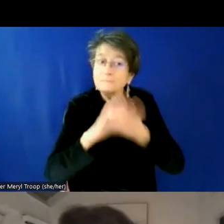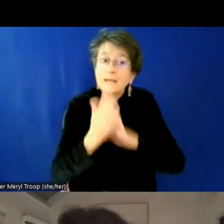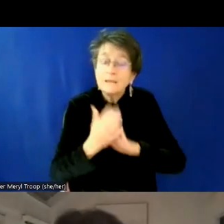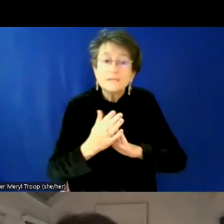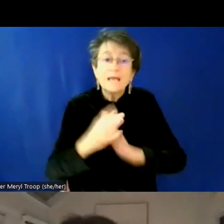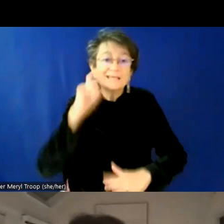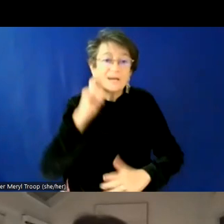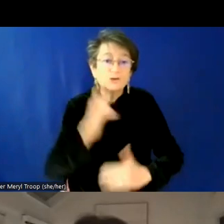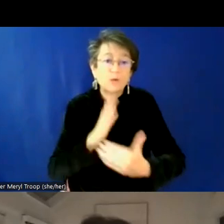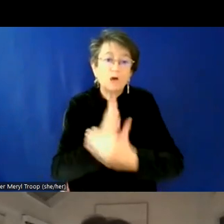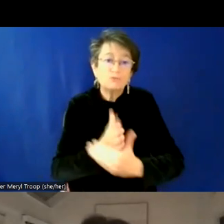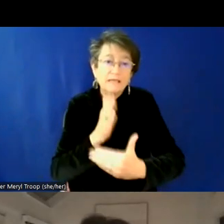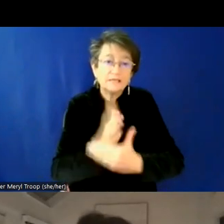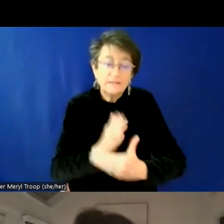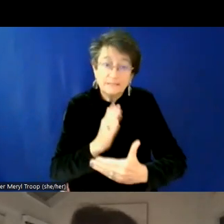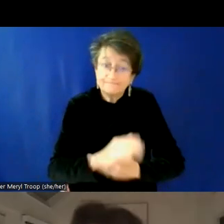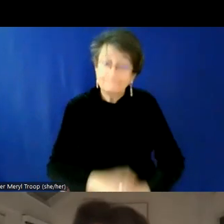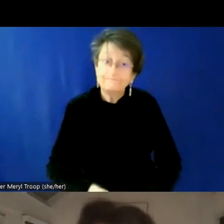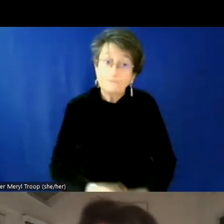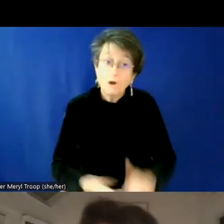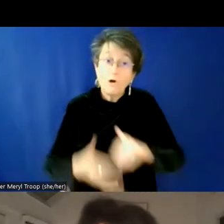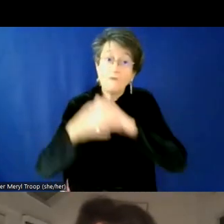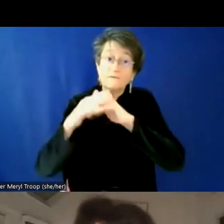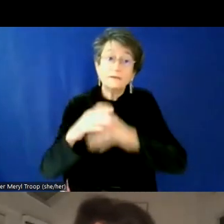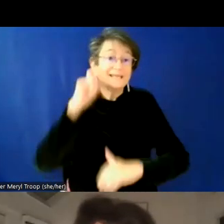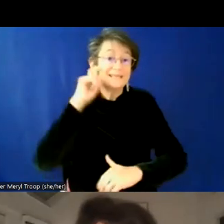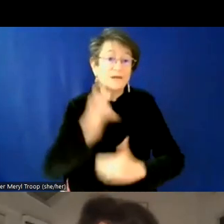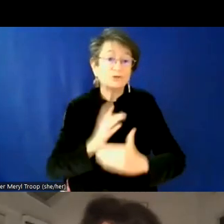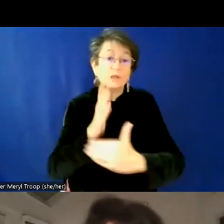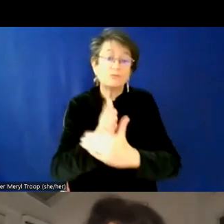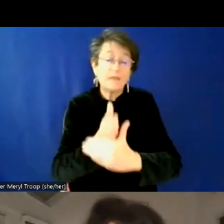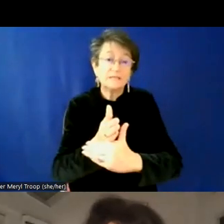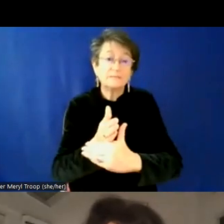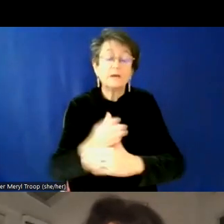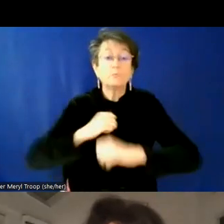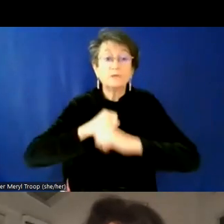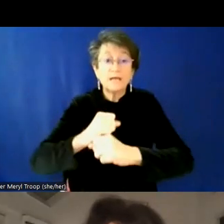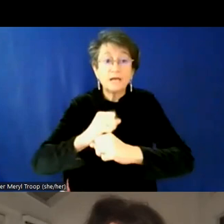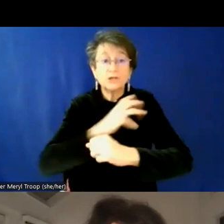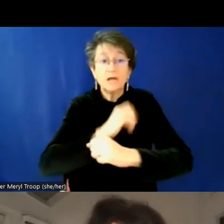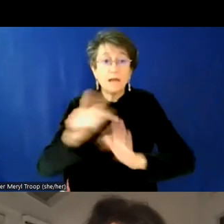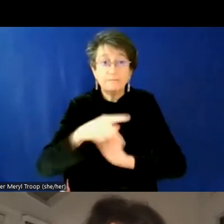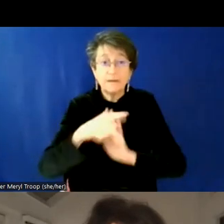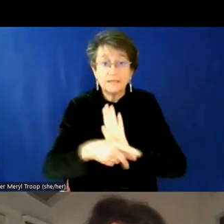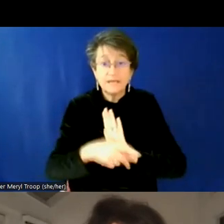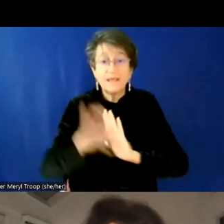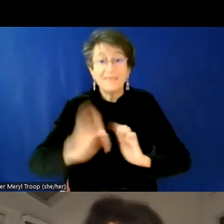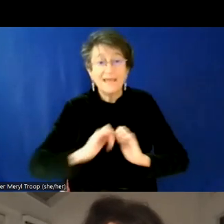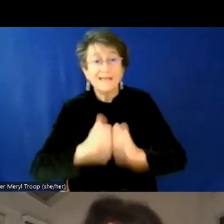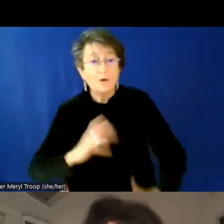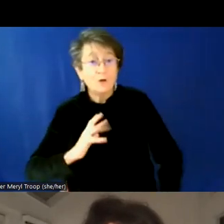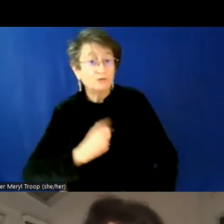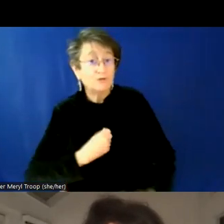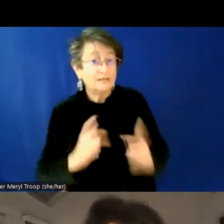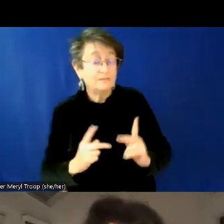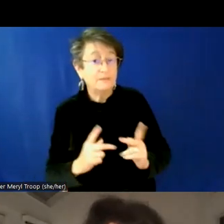and so it's, it's increasingly sexual harassment protections and policies are how trans people are winning employment cases.